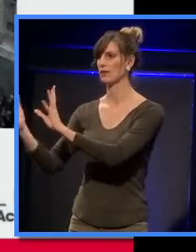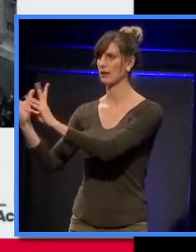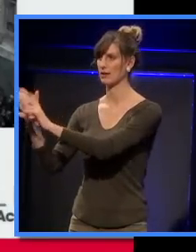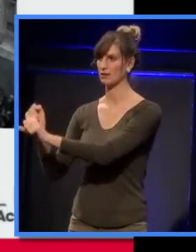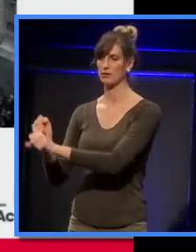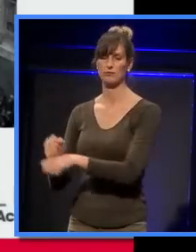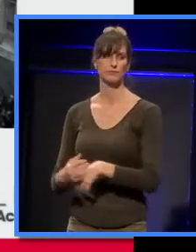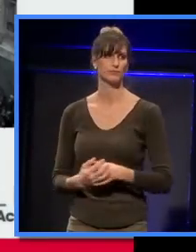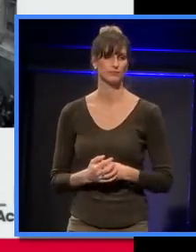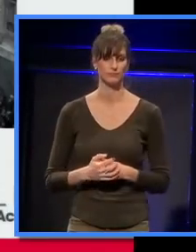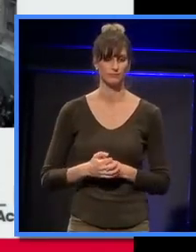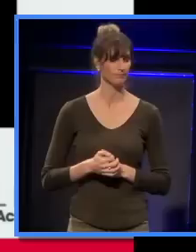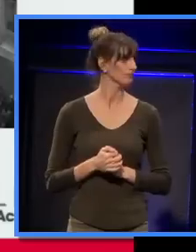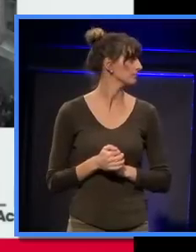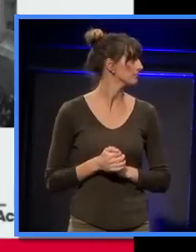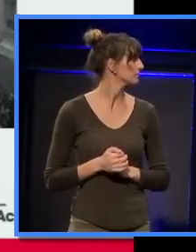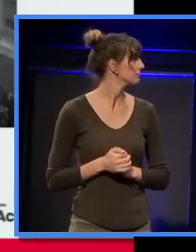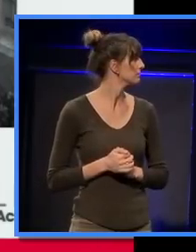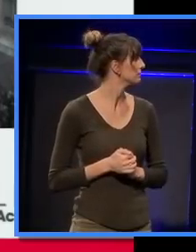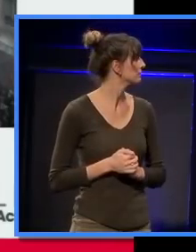if you could hit that video as well.